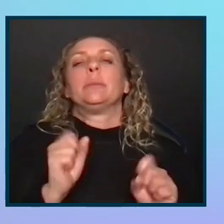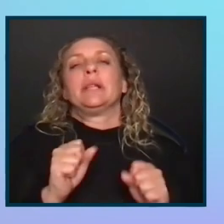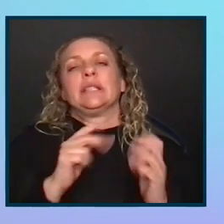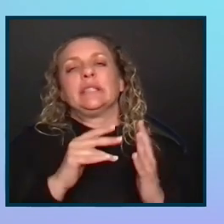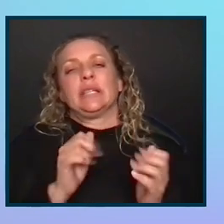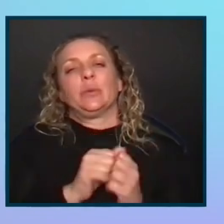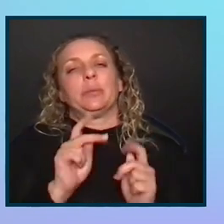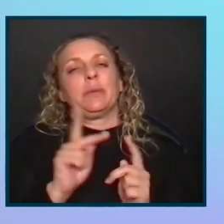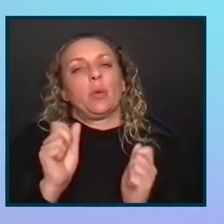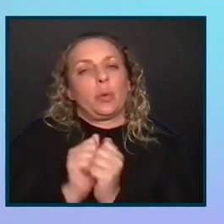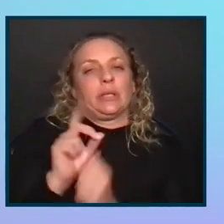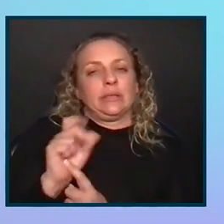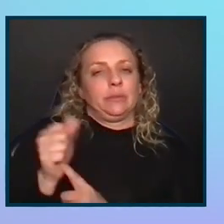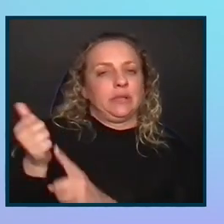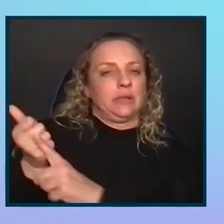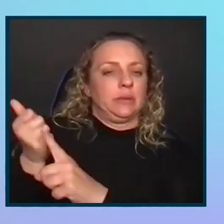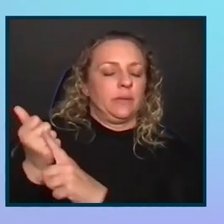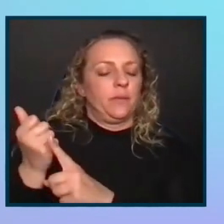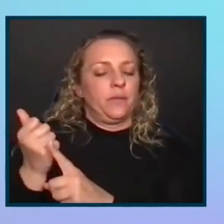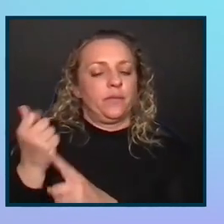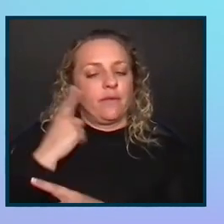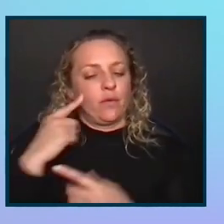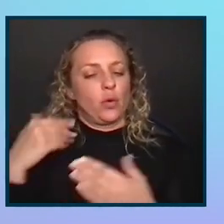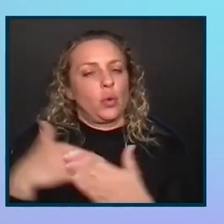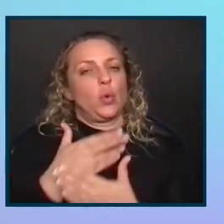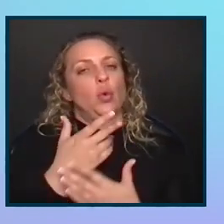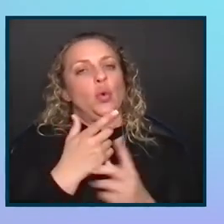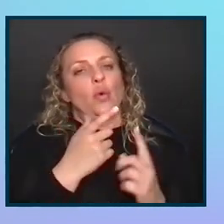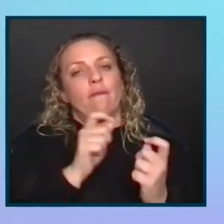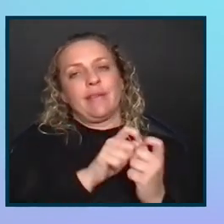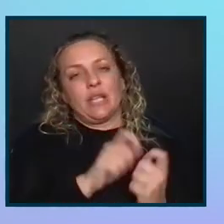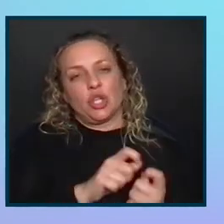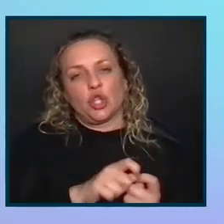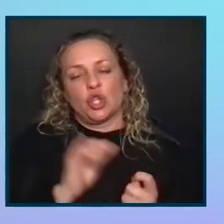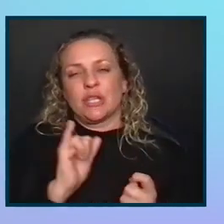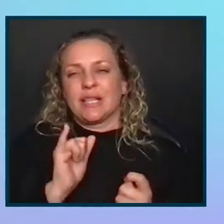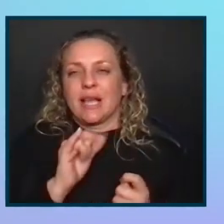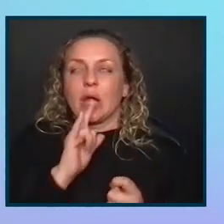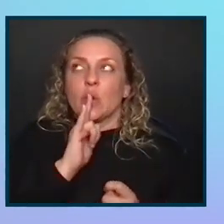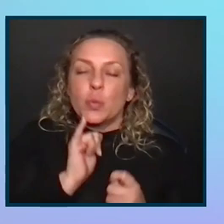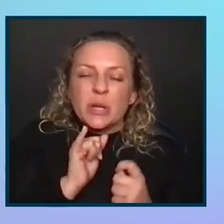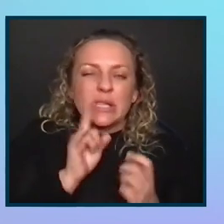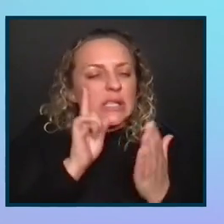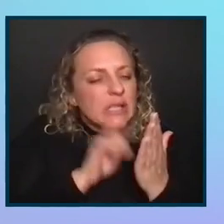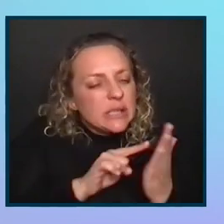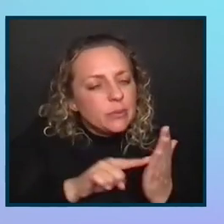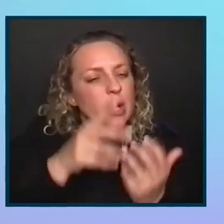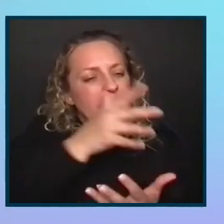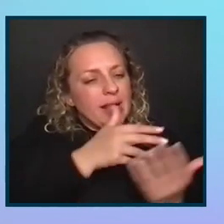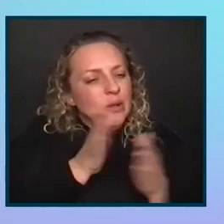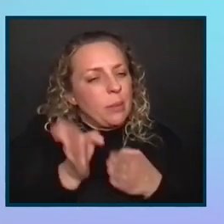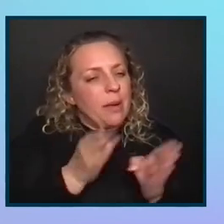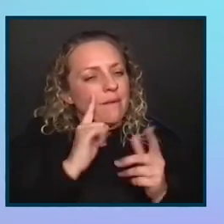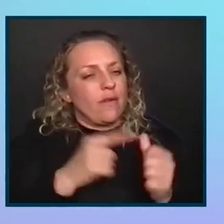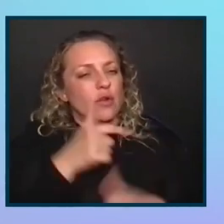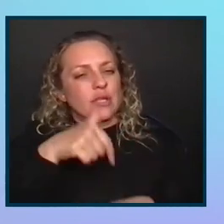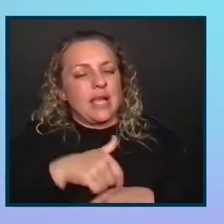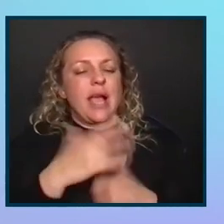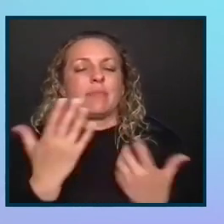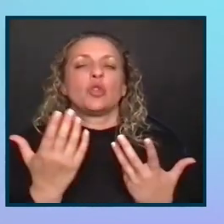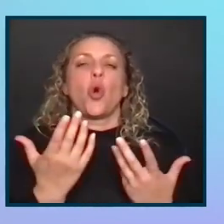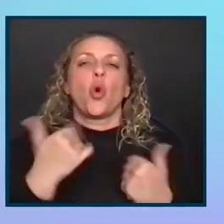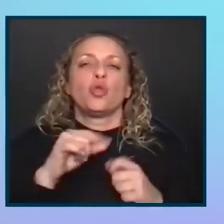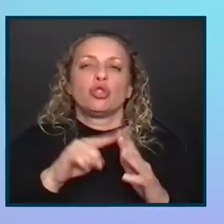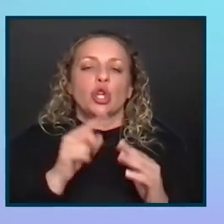with people with disabilities for new features, things that we're, like, really exploring interaction patterns for the first time. So